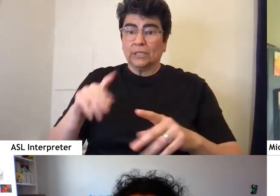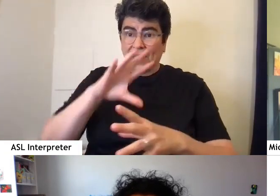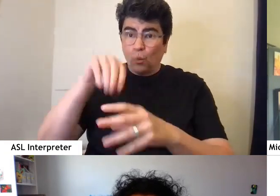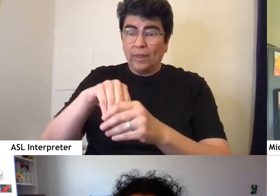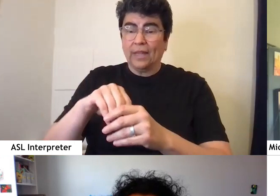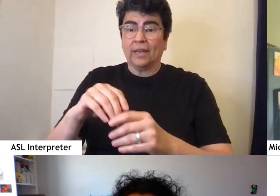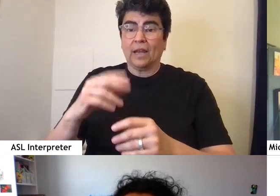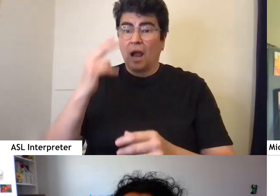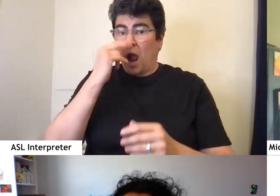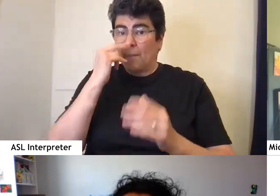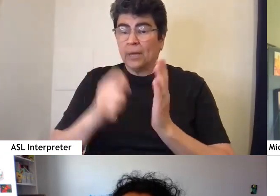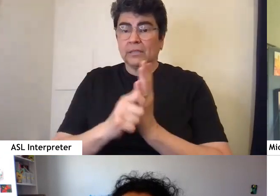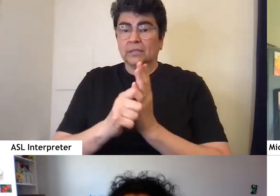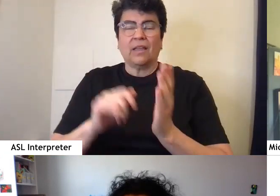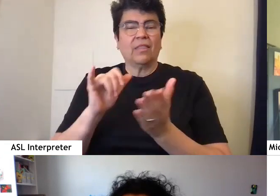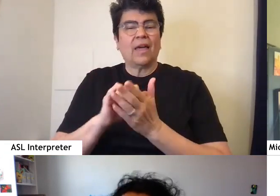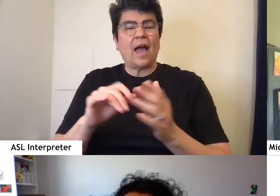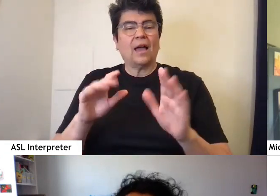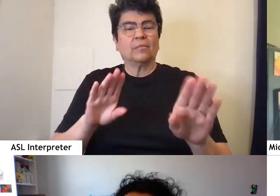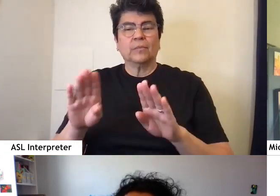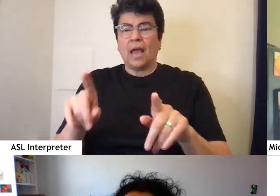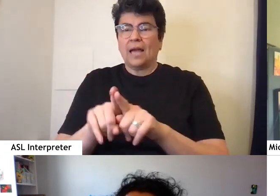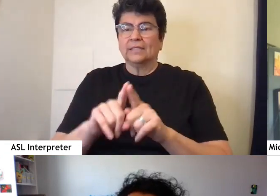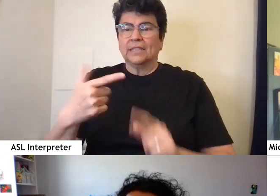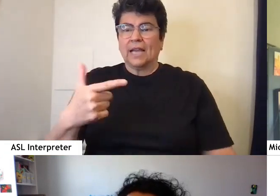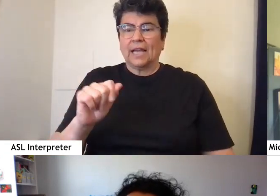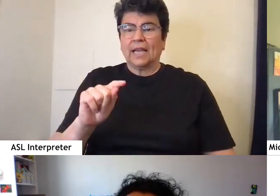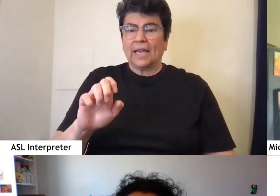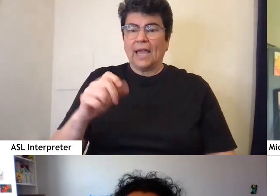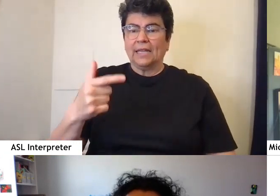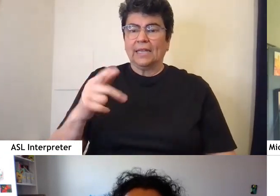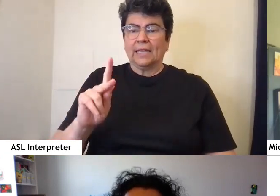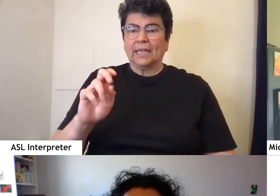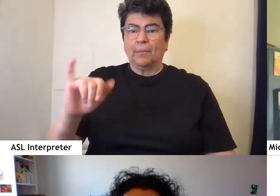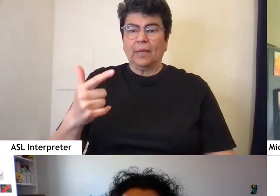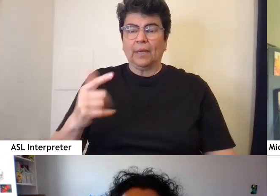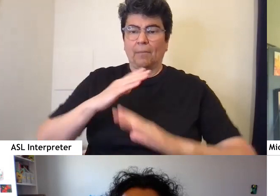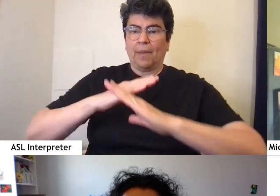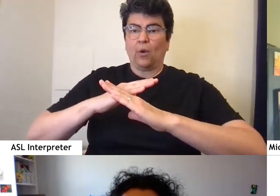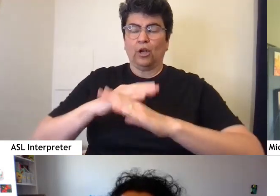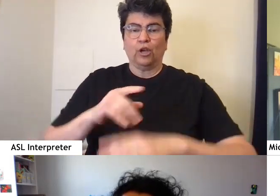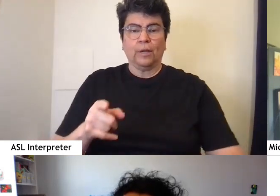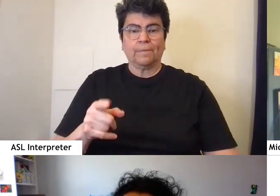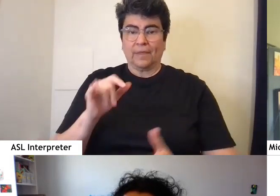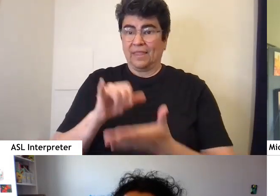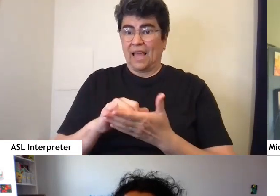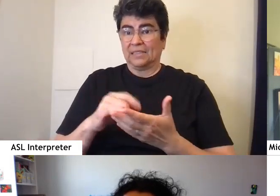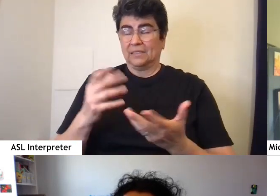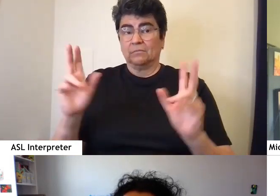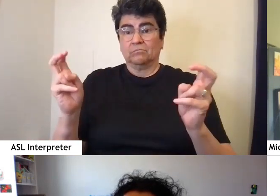Something that acts as a gatekeeping kind of barrier is timeline